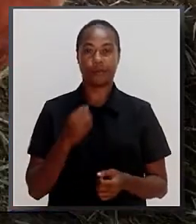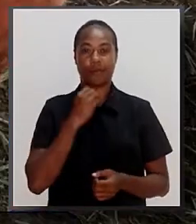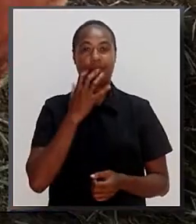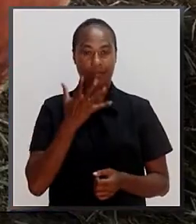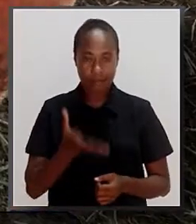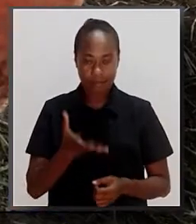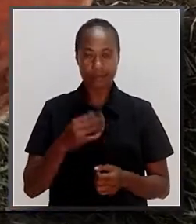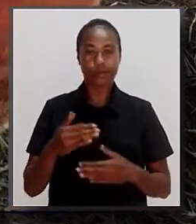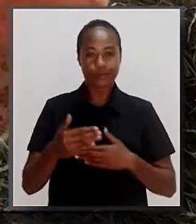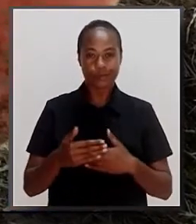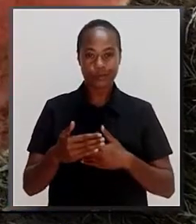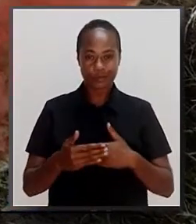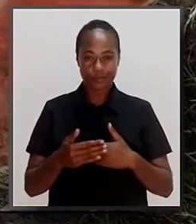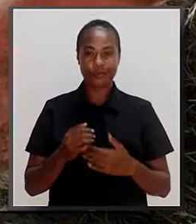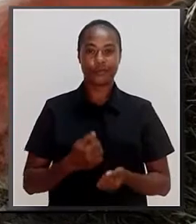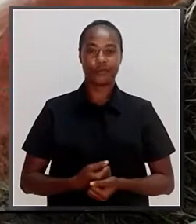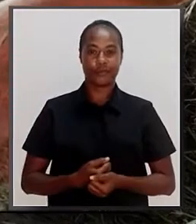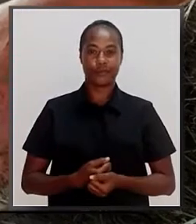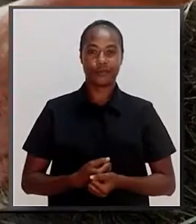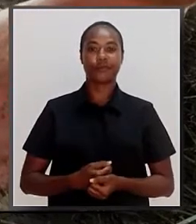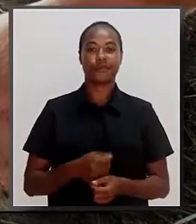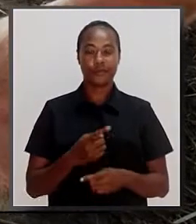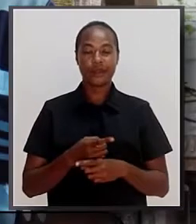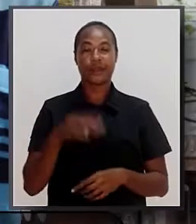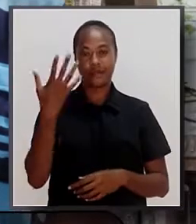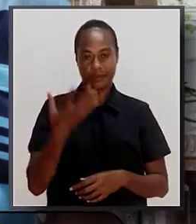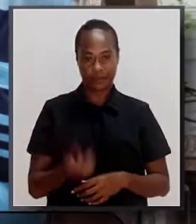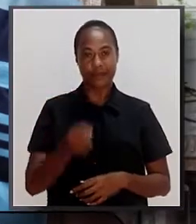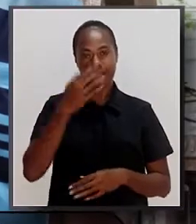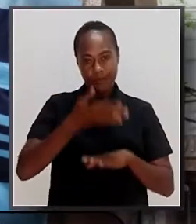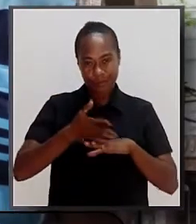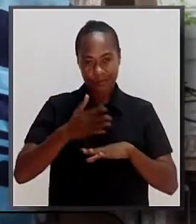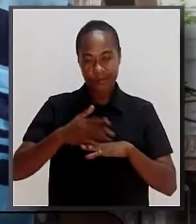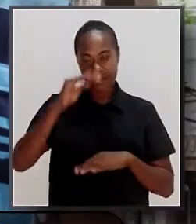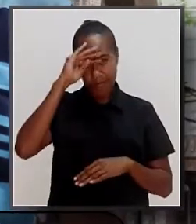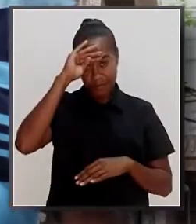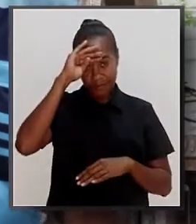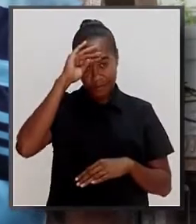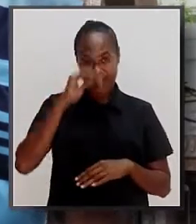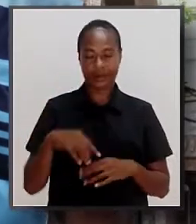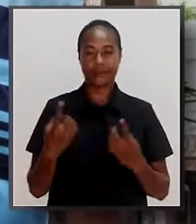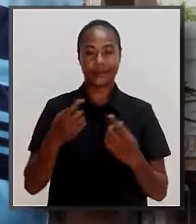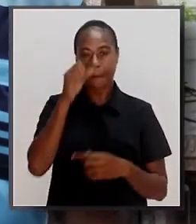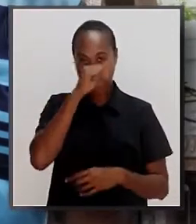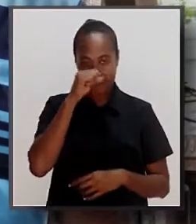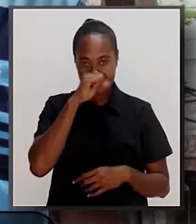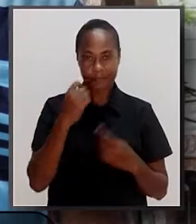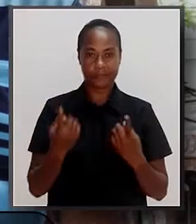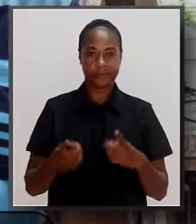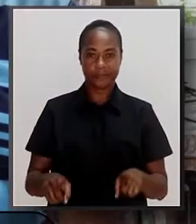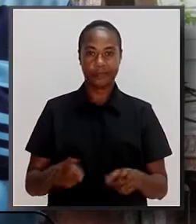diarrhea and vomiting, has red spots behind the ears and neck, these are signs of African swine fever. The pig will die.